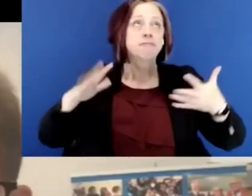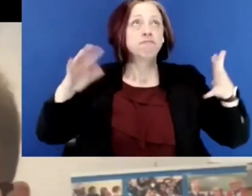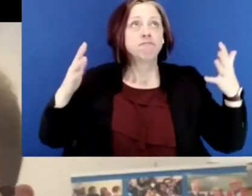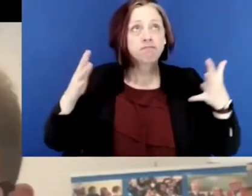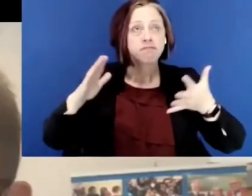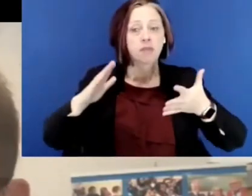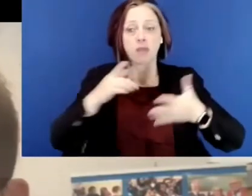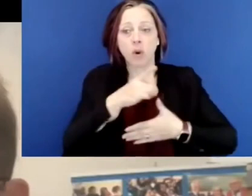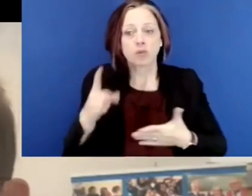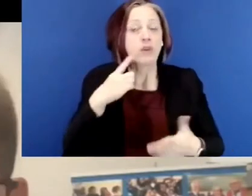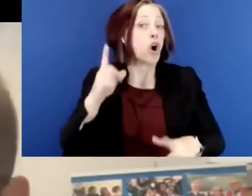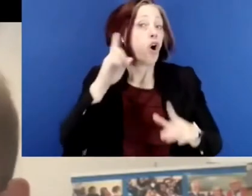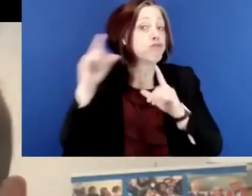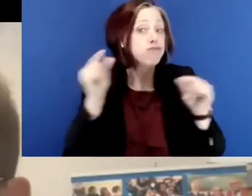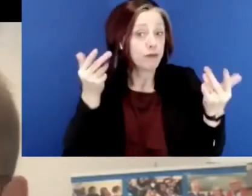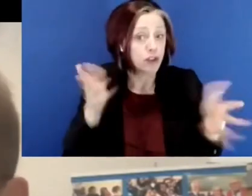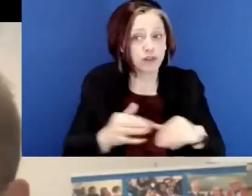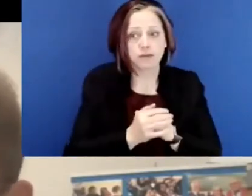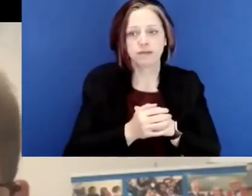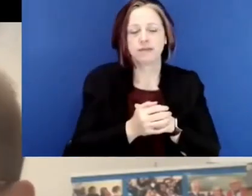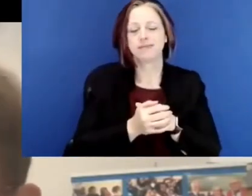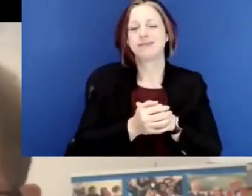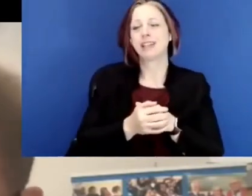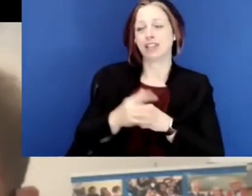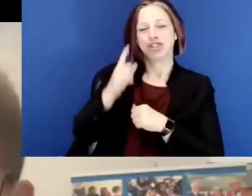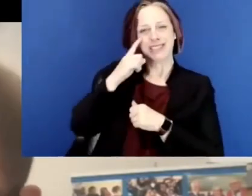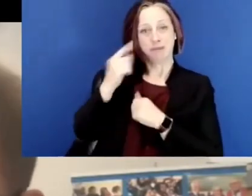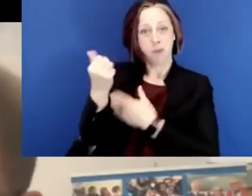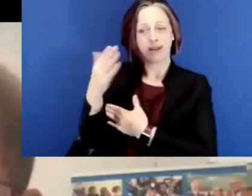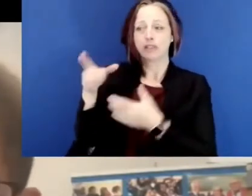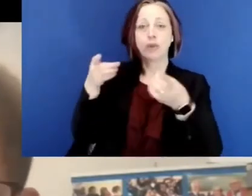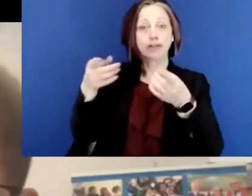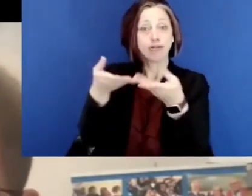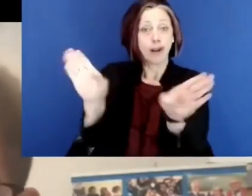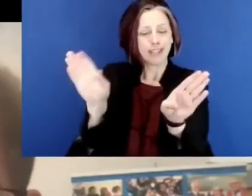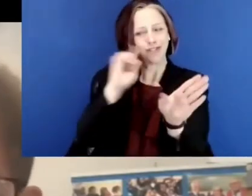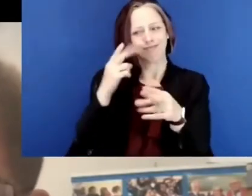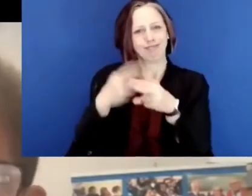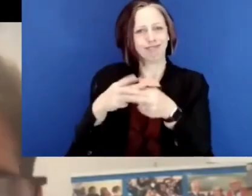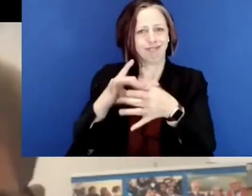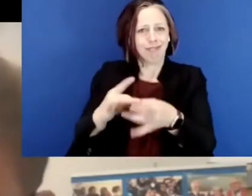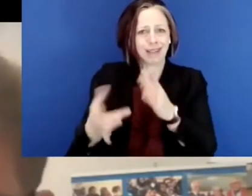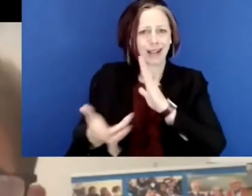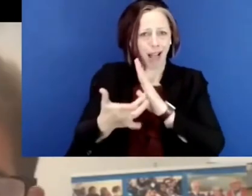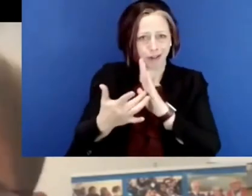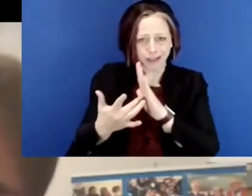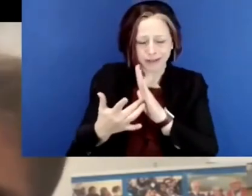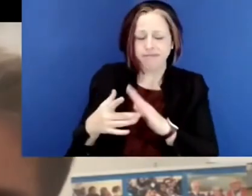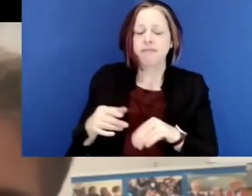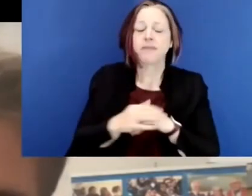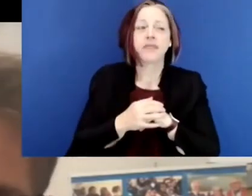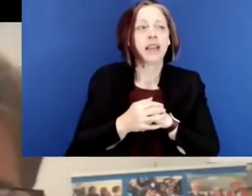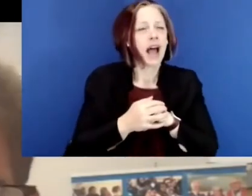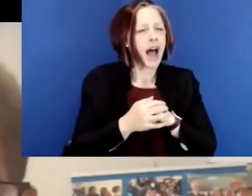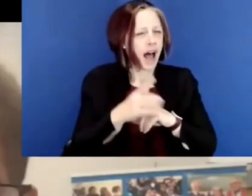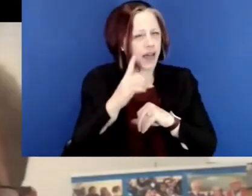have become, you know, ones that we've heard about, director general this morning spoke about the technology questions